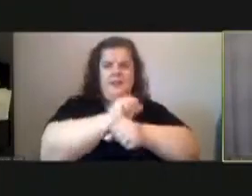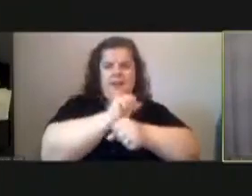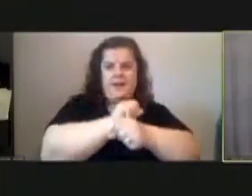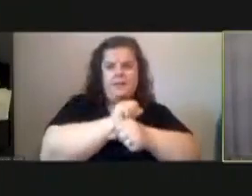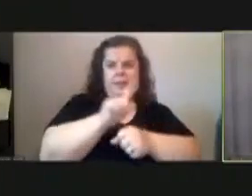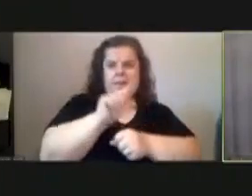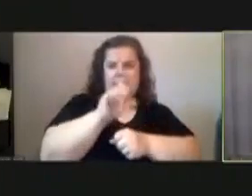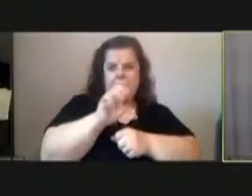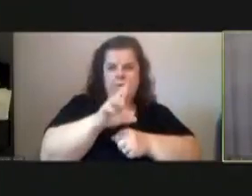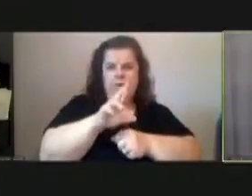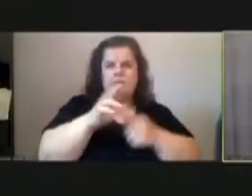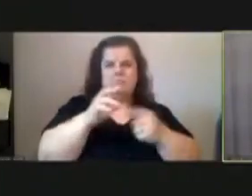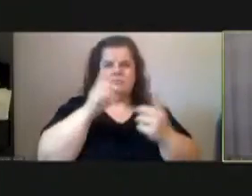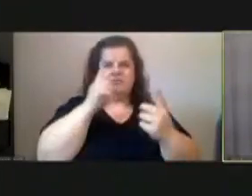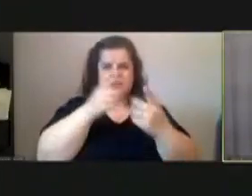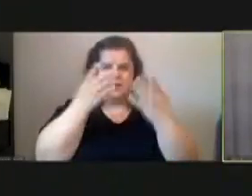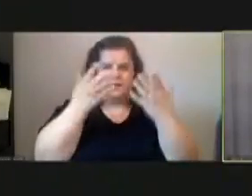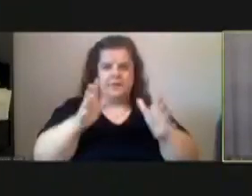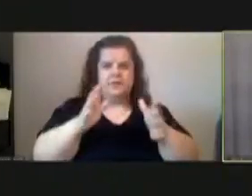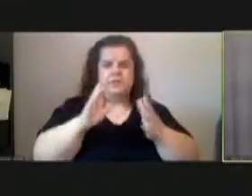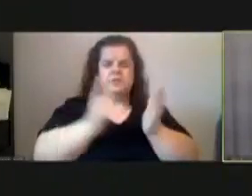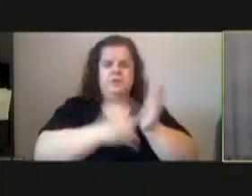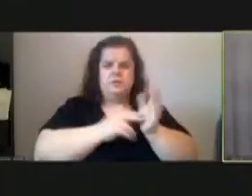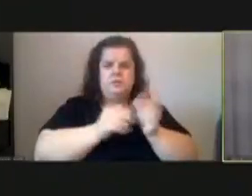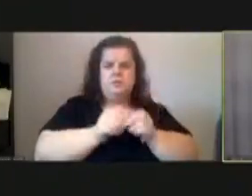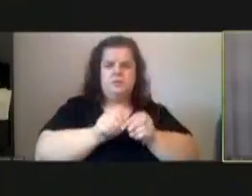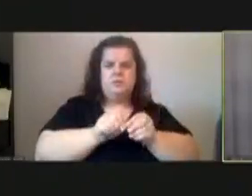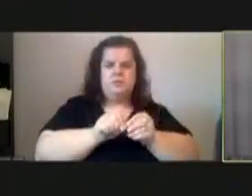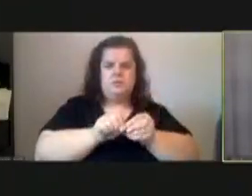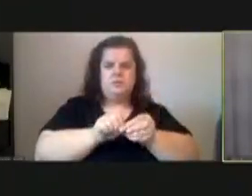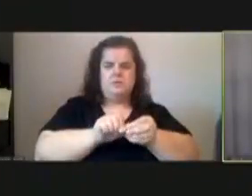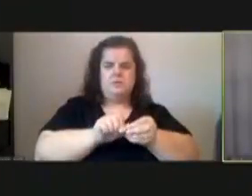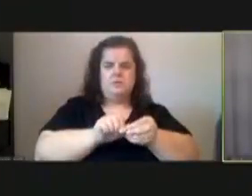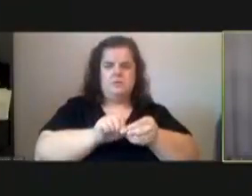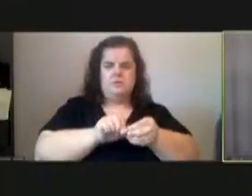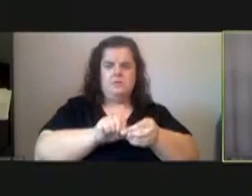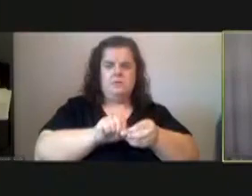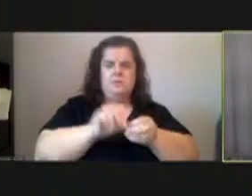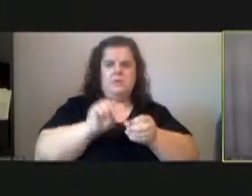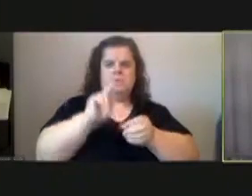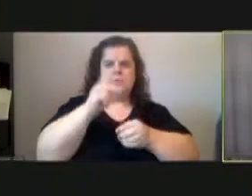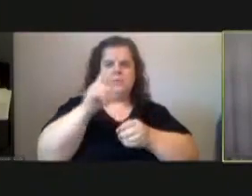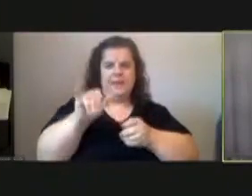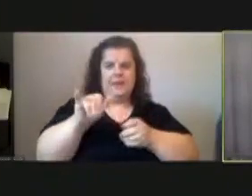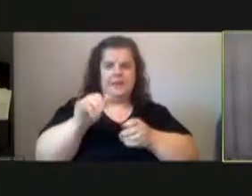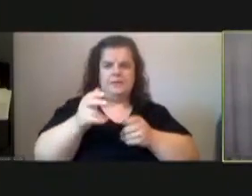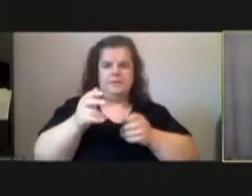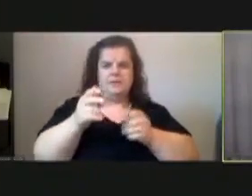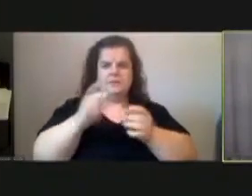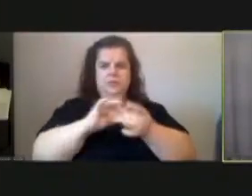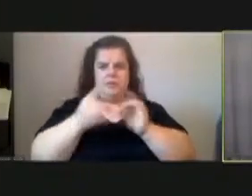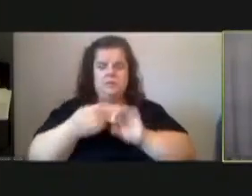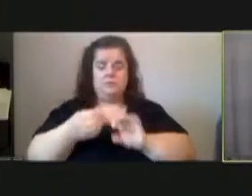know executing contracts and supply chains and those kinds of things that part's understandable um